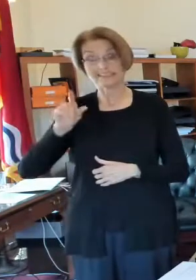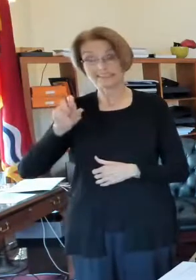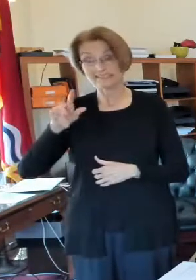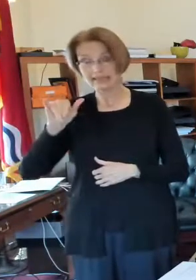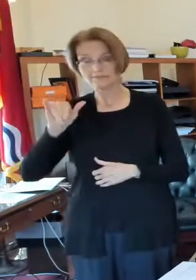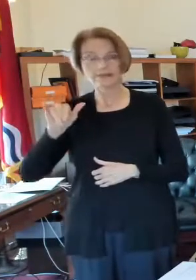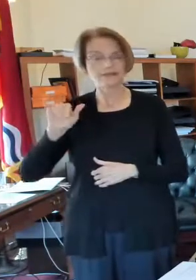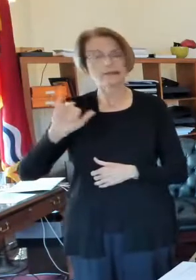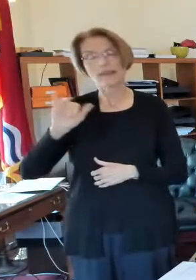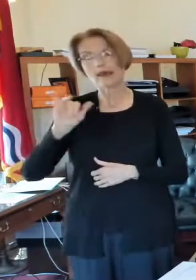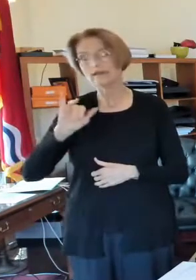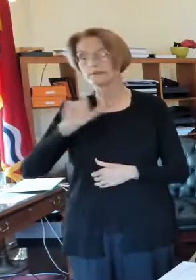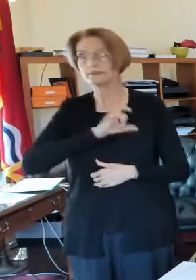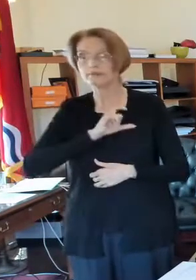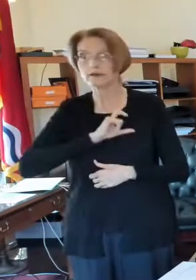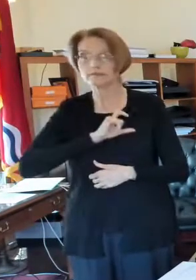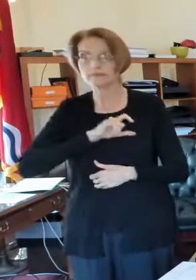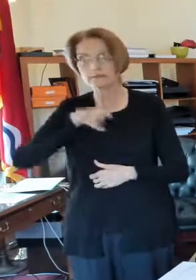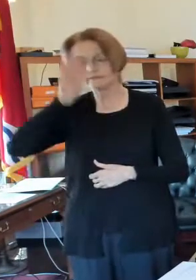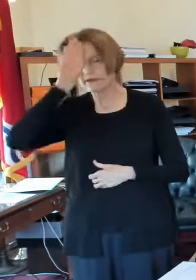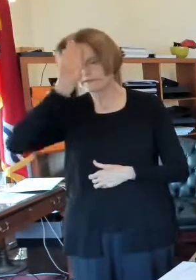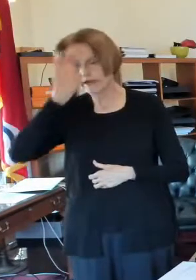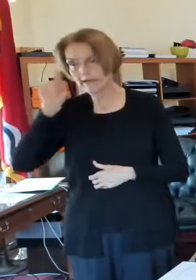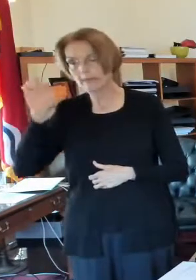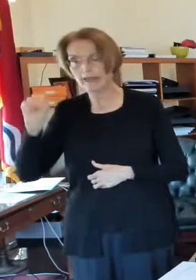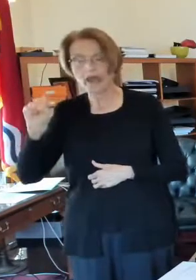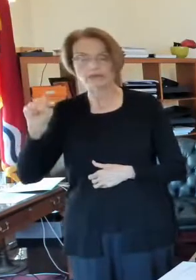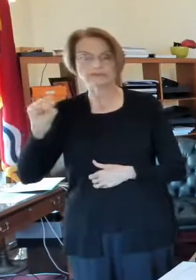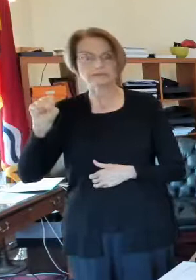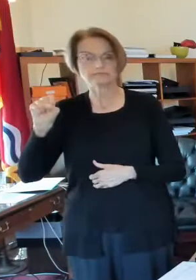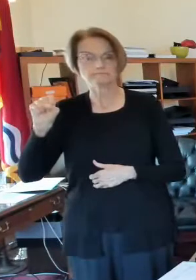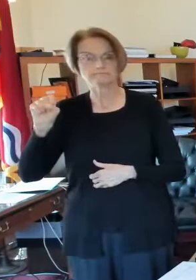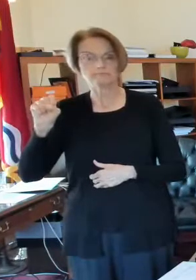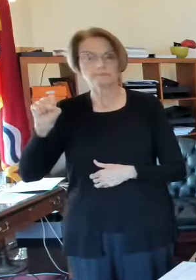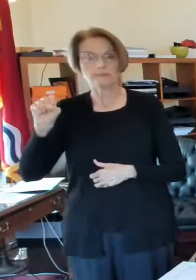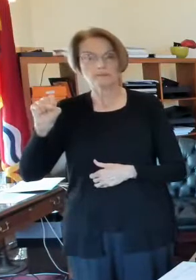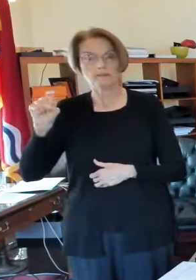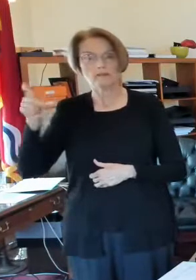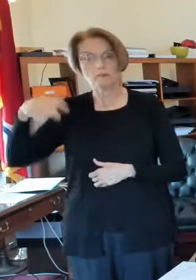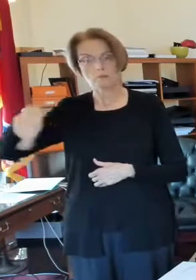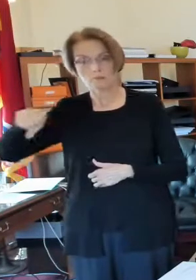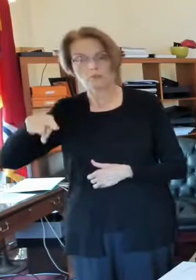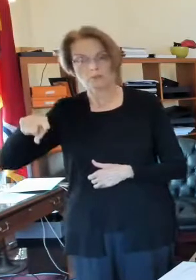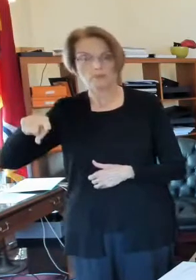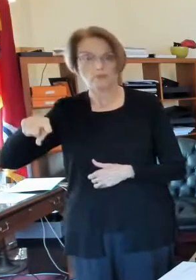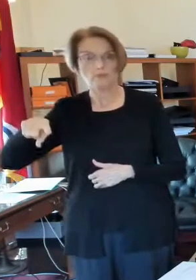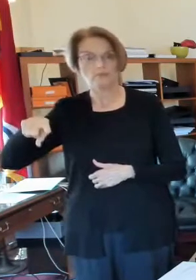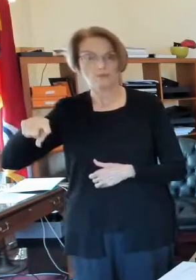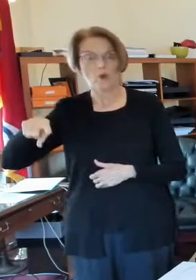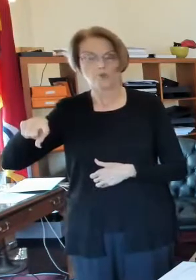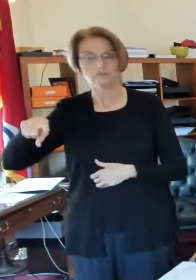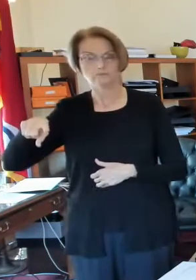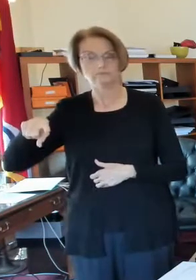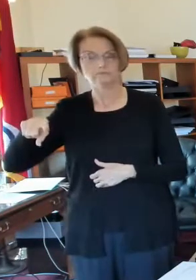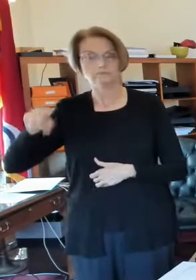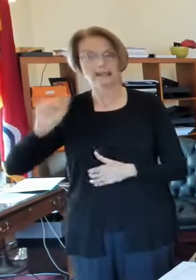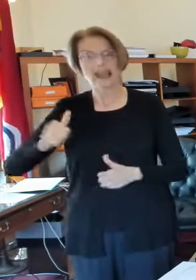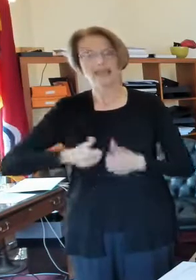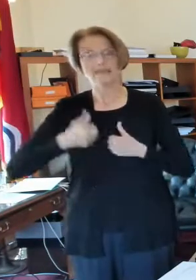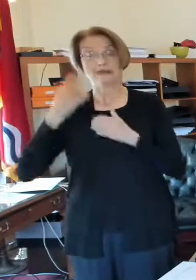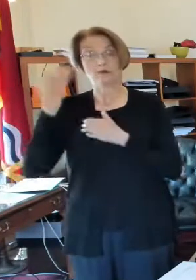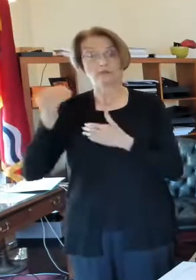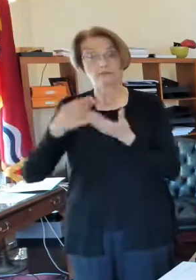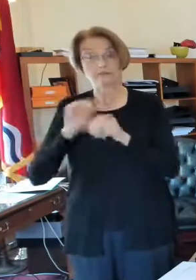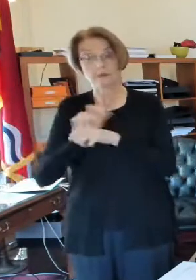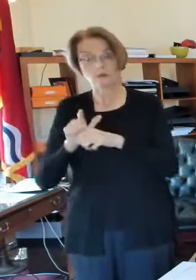officers, firefighters, EMS, everyone else who is hired by the city of St. Louis will have to live in the city of St.